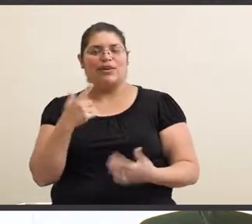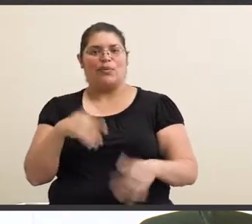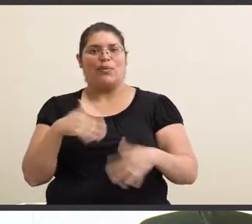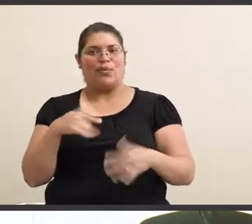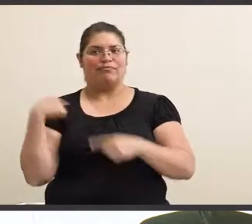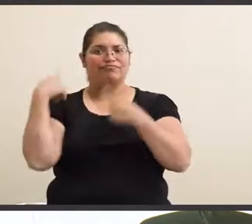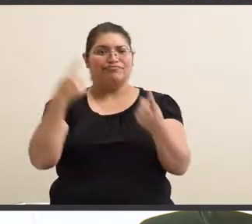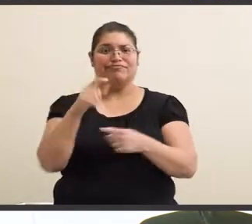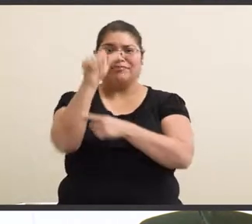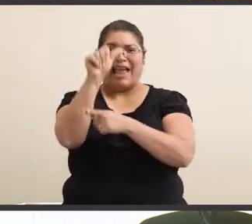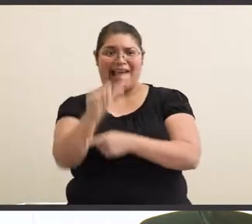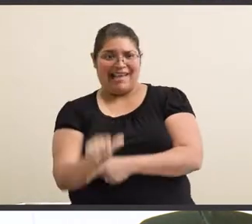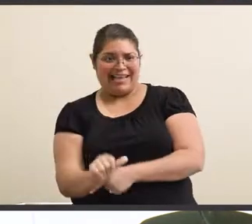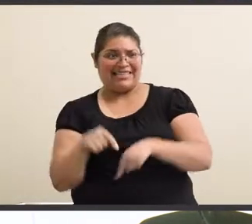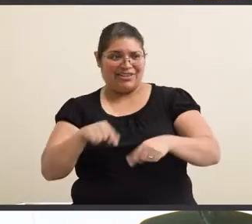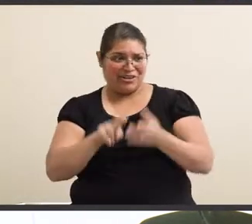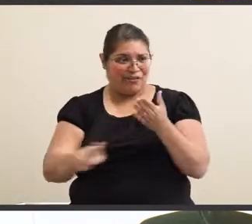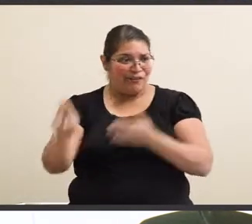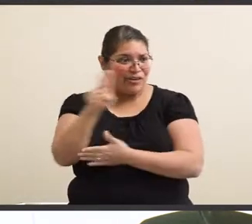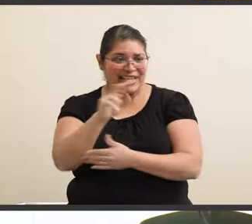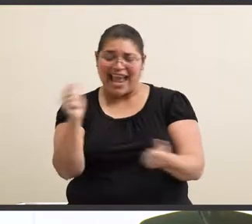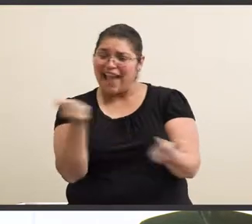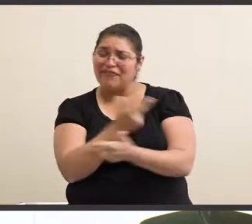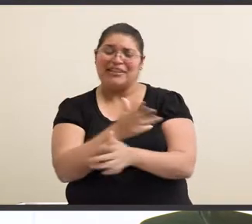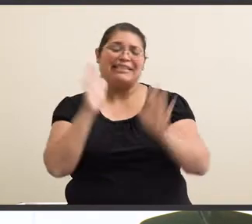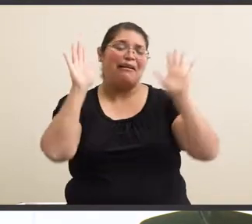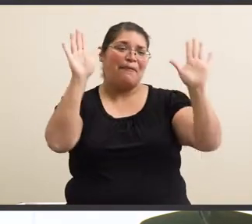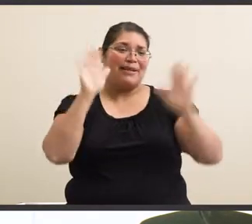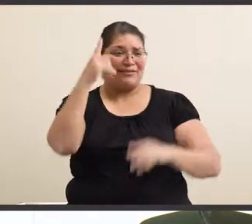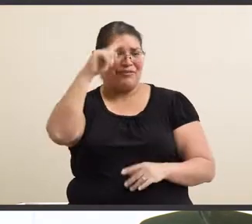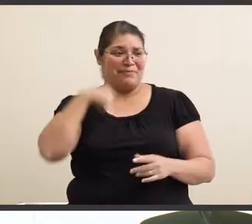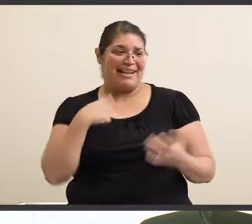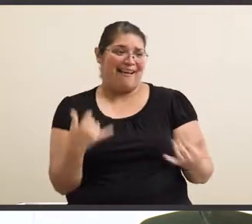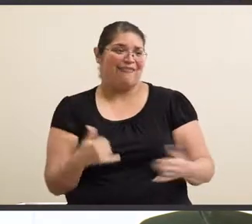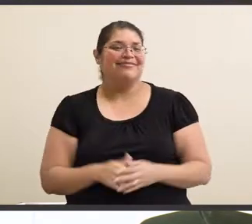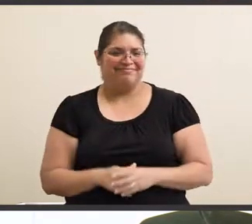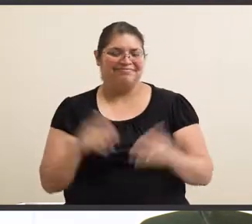A's back at the university and everything is just amazing for me now.